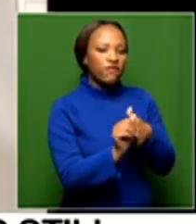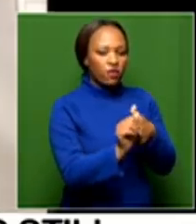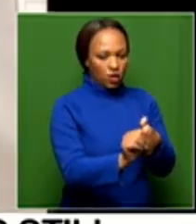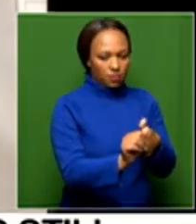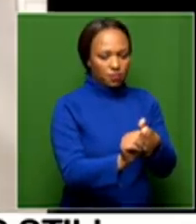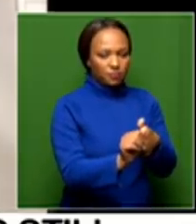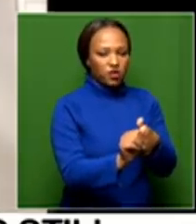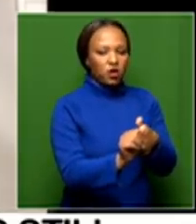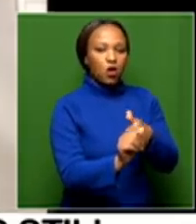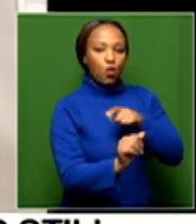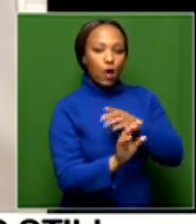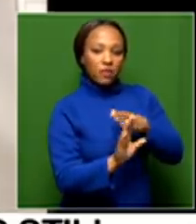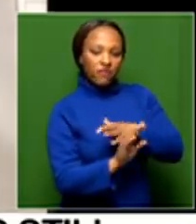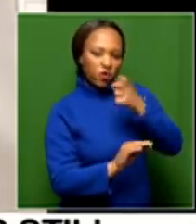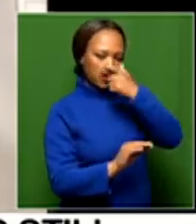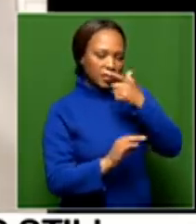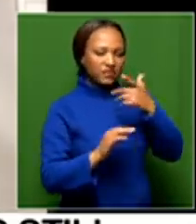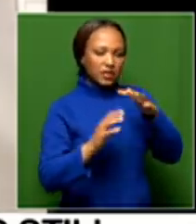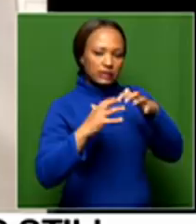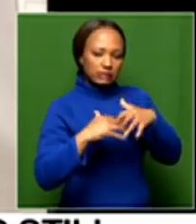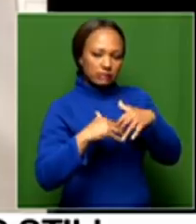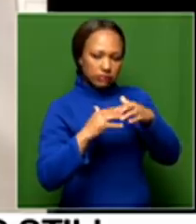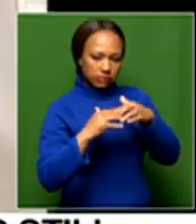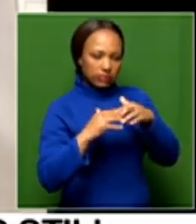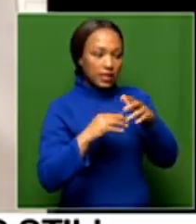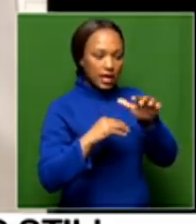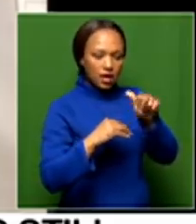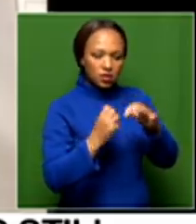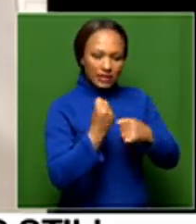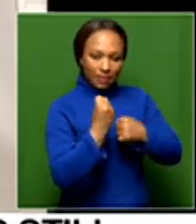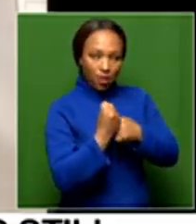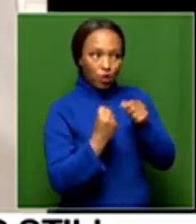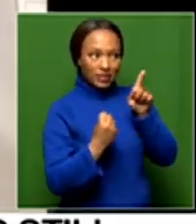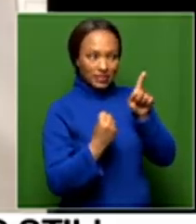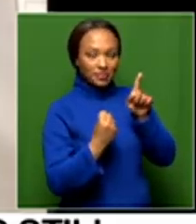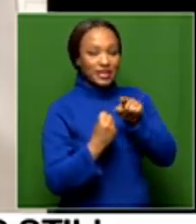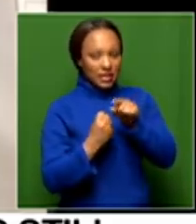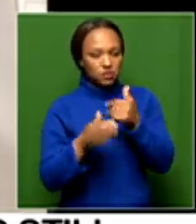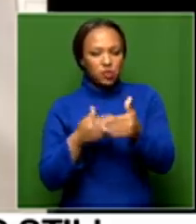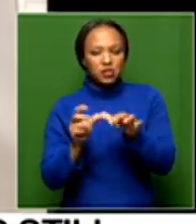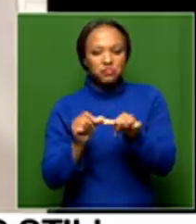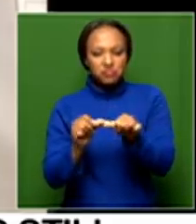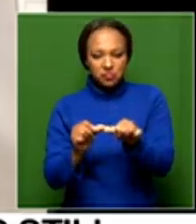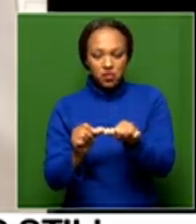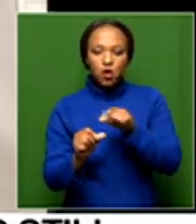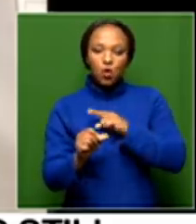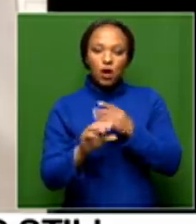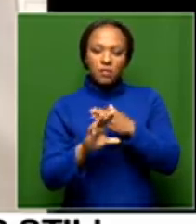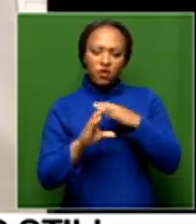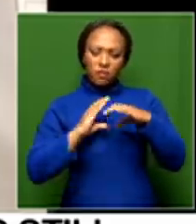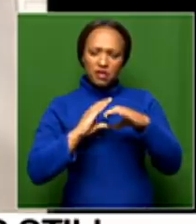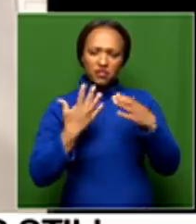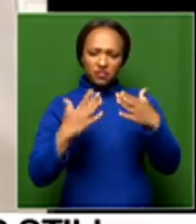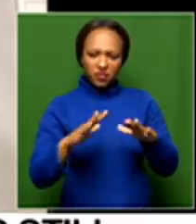kickstarted and was supported by the ANC. In fact, I think we heard communication a few weeks before,